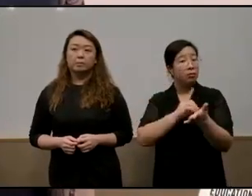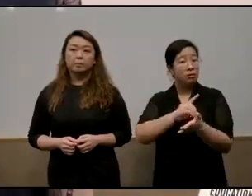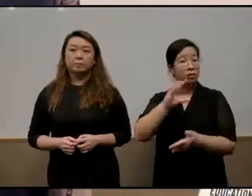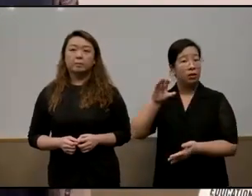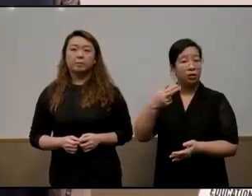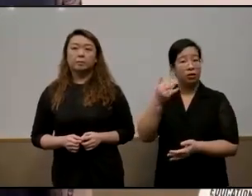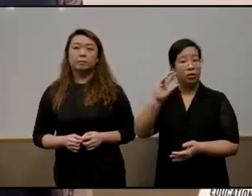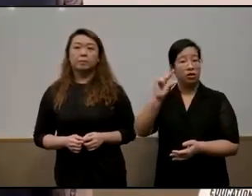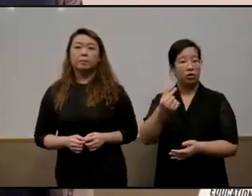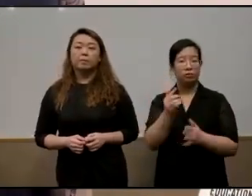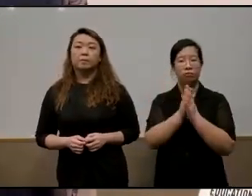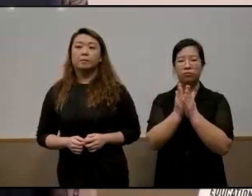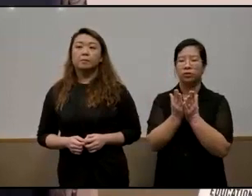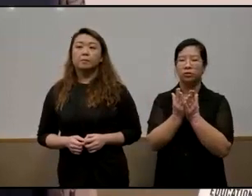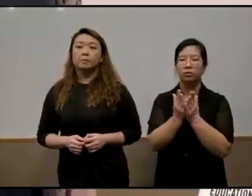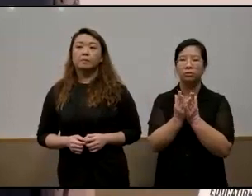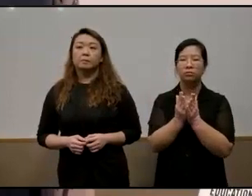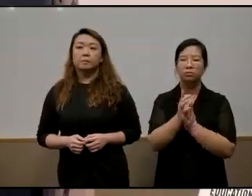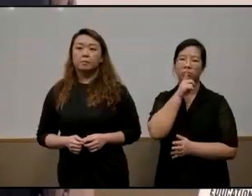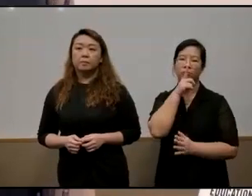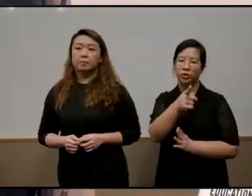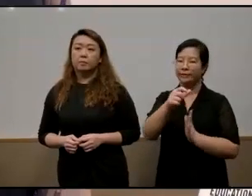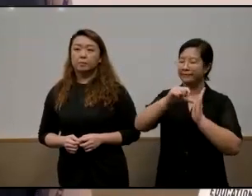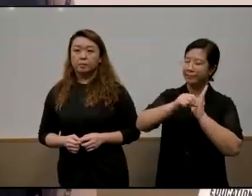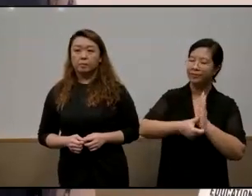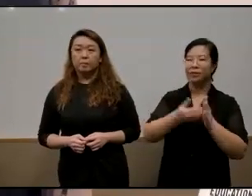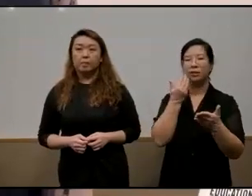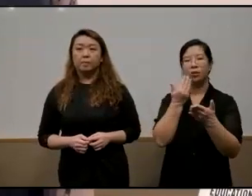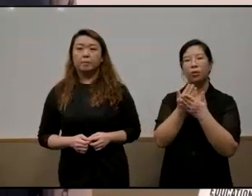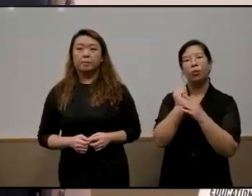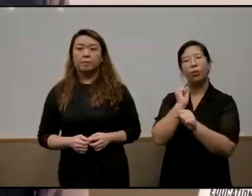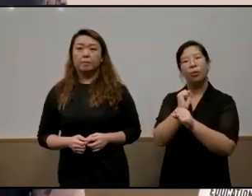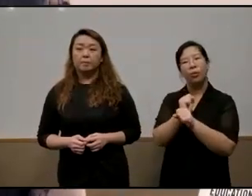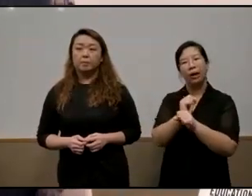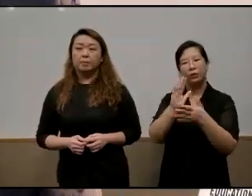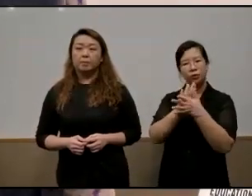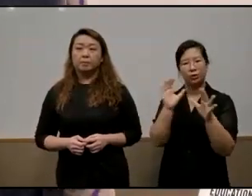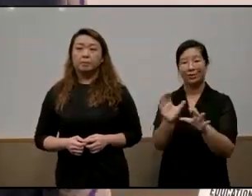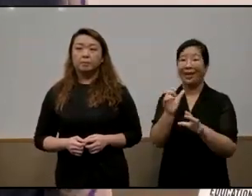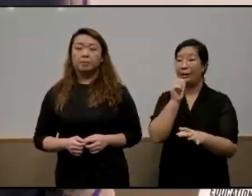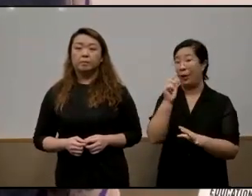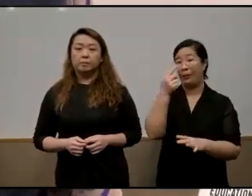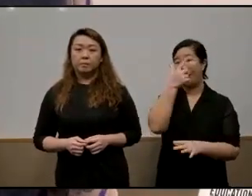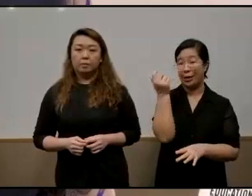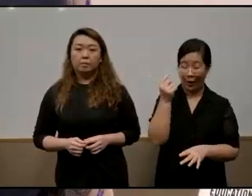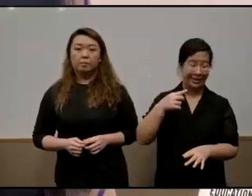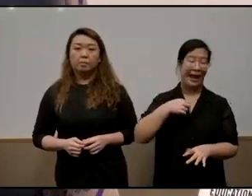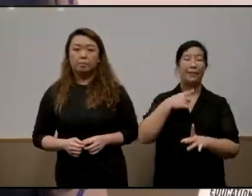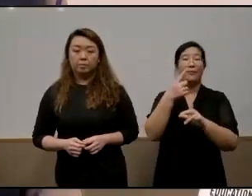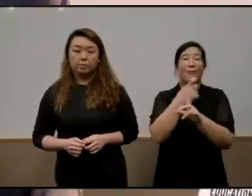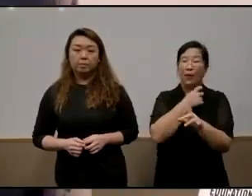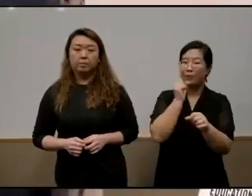affirms a lot um the good work that the school is doing not because i'm just recently from schools